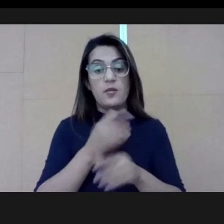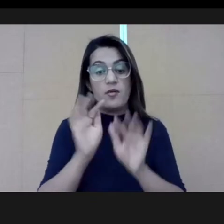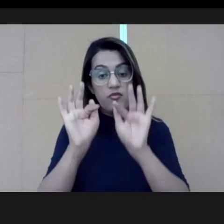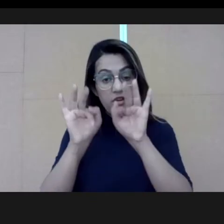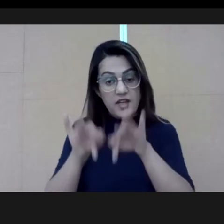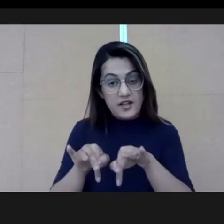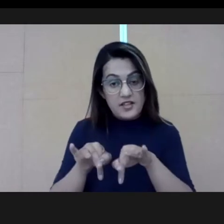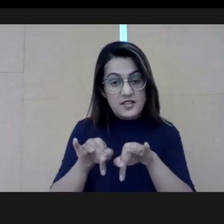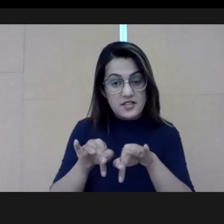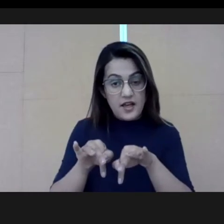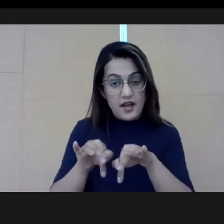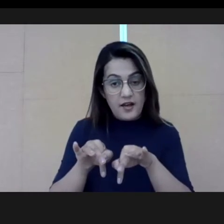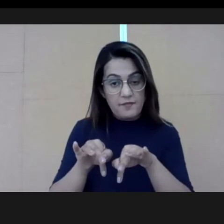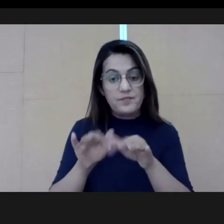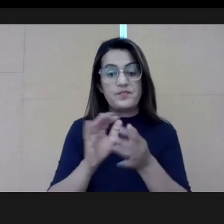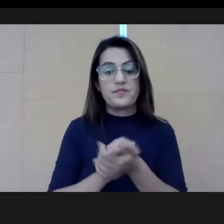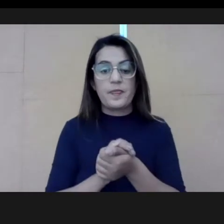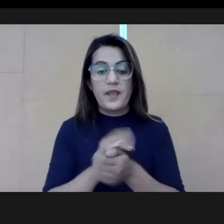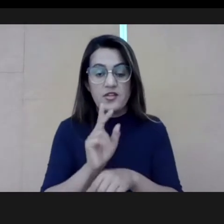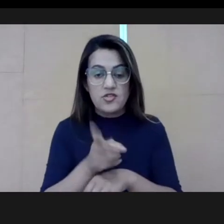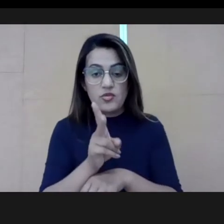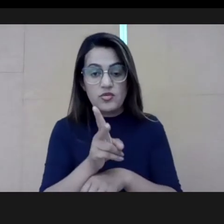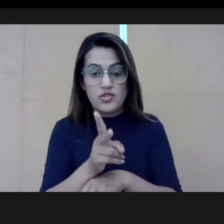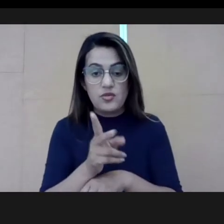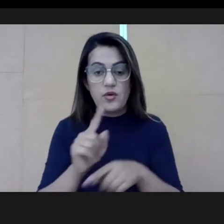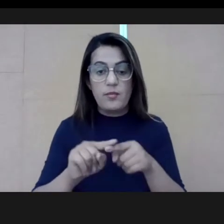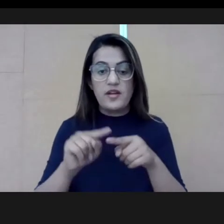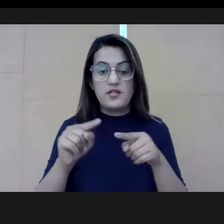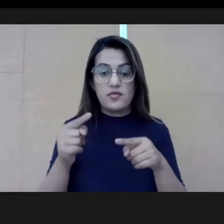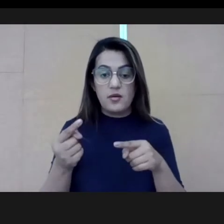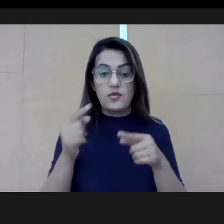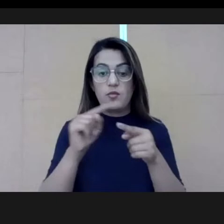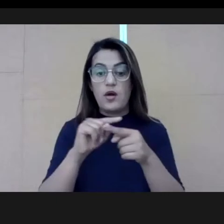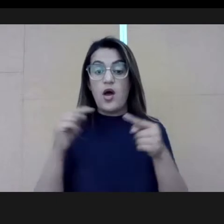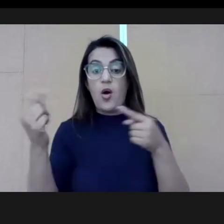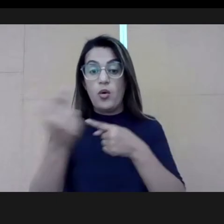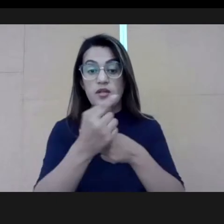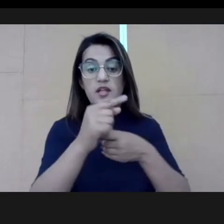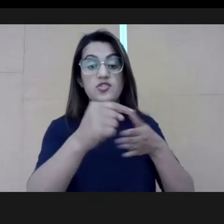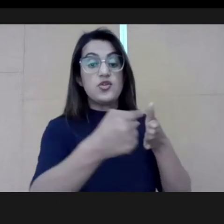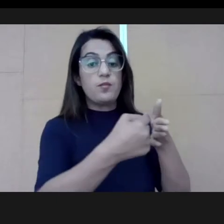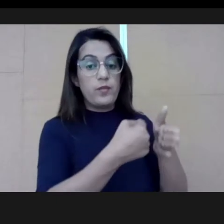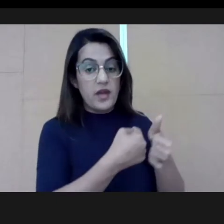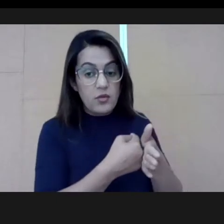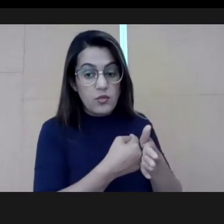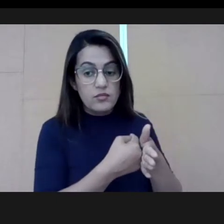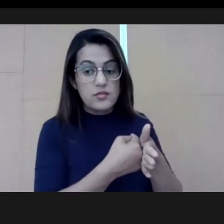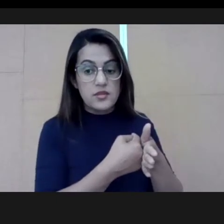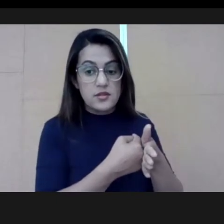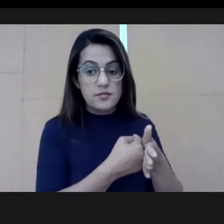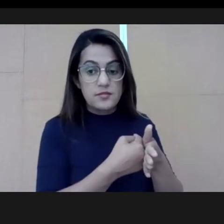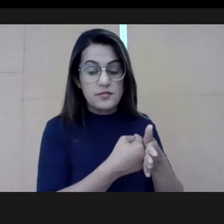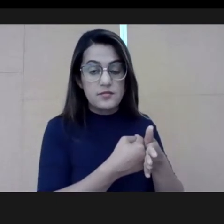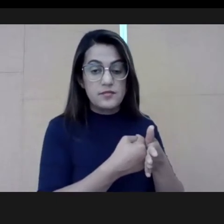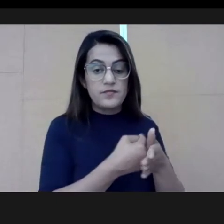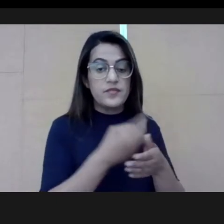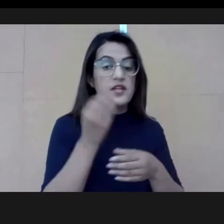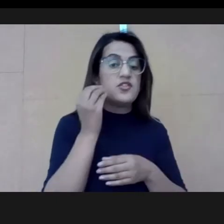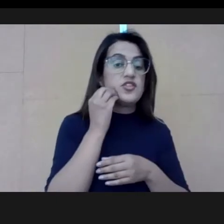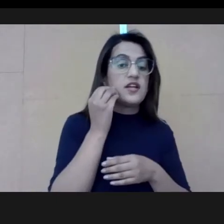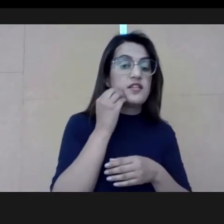So, we're going to wrap the session, but we are going to still be here. Now we're going to a round of Q&A.